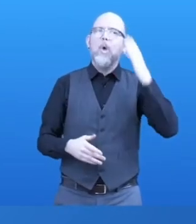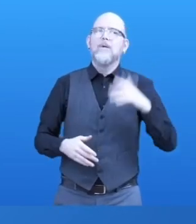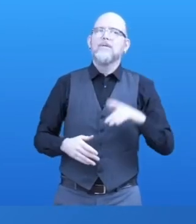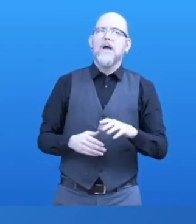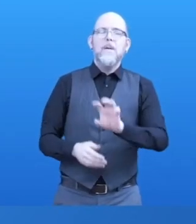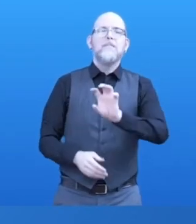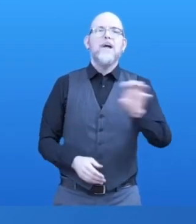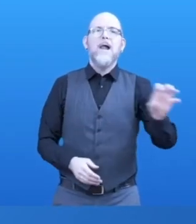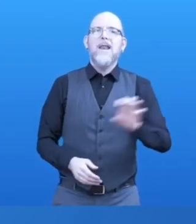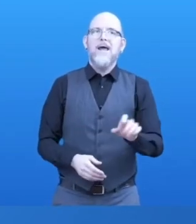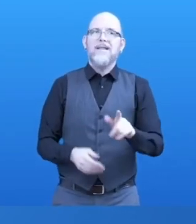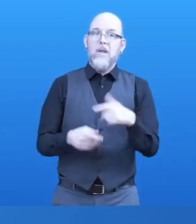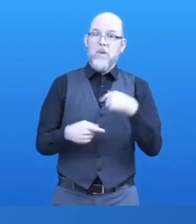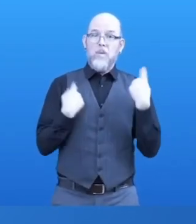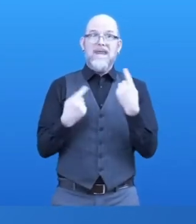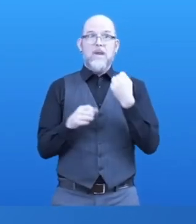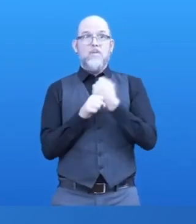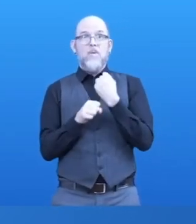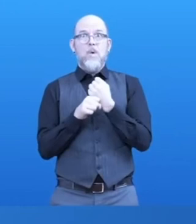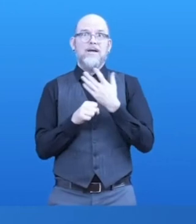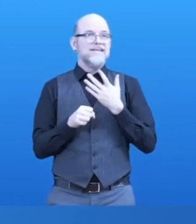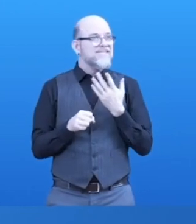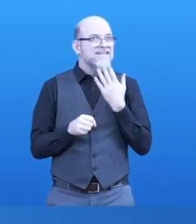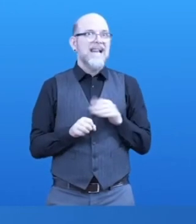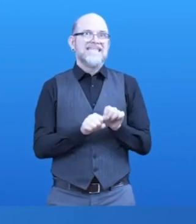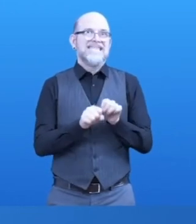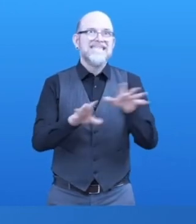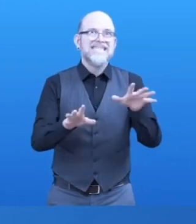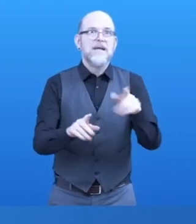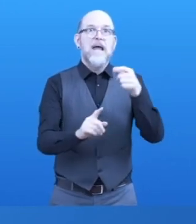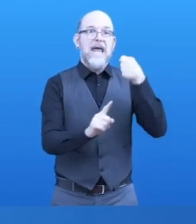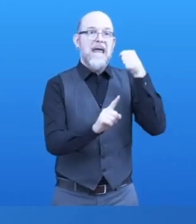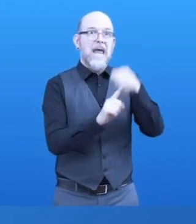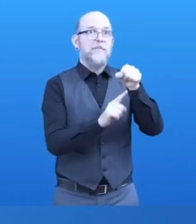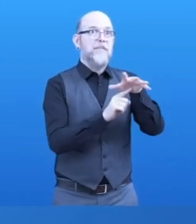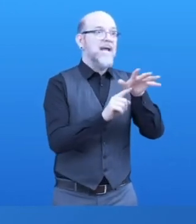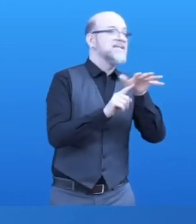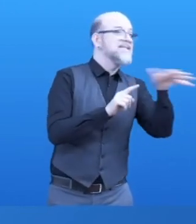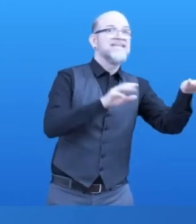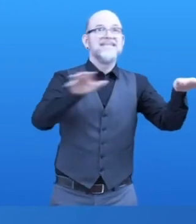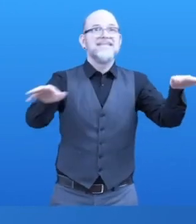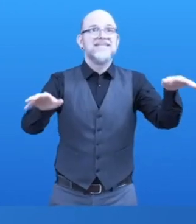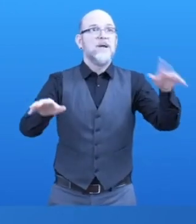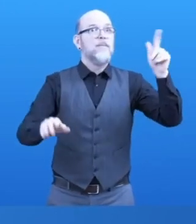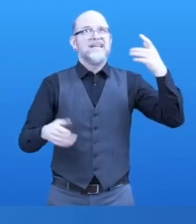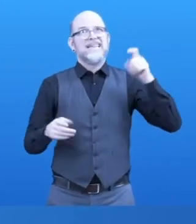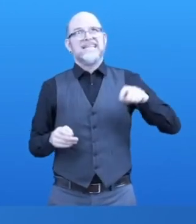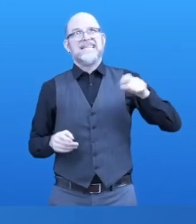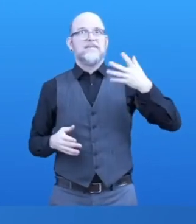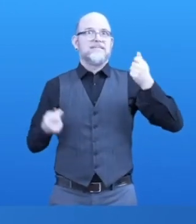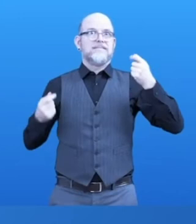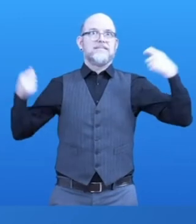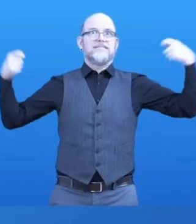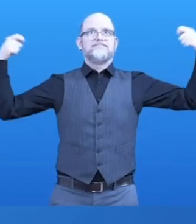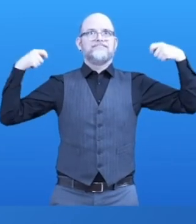impact, we need funding. SonaKids invites potential sponsors to contact us and also if you are interested in a partnership or can assist